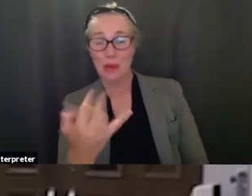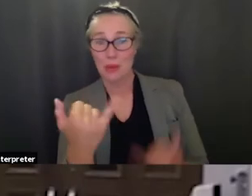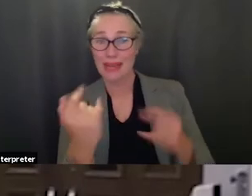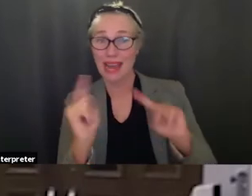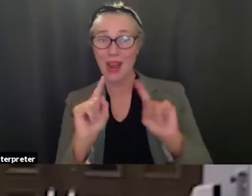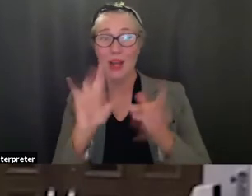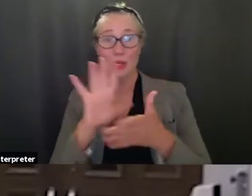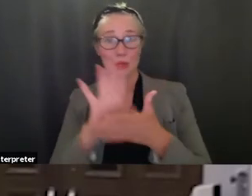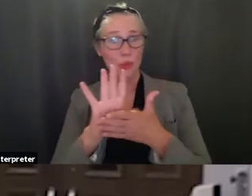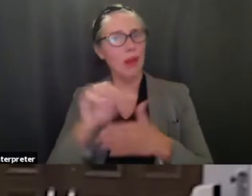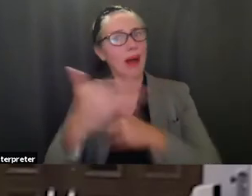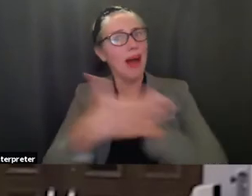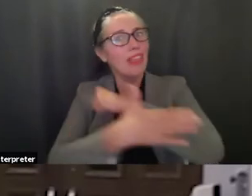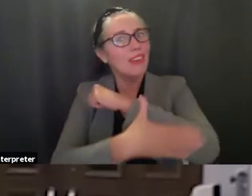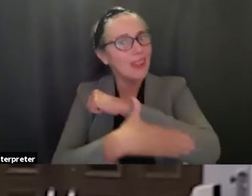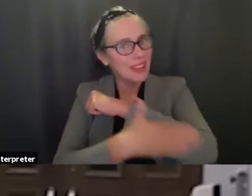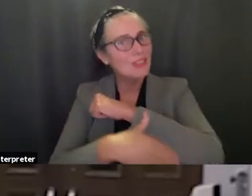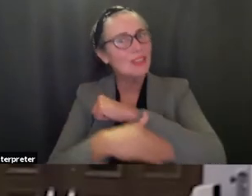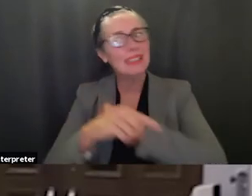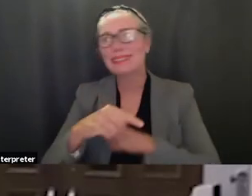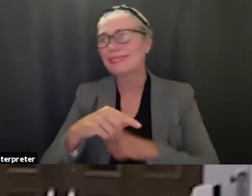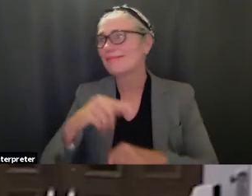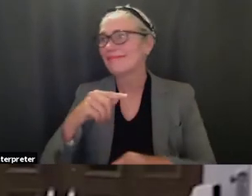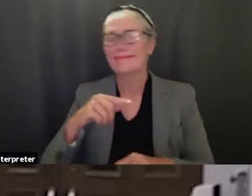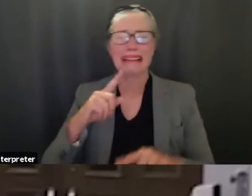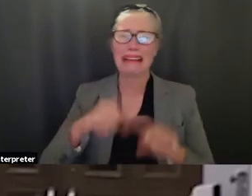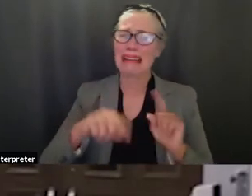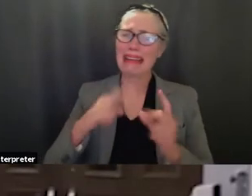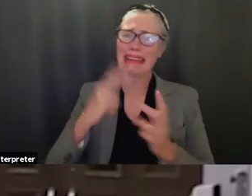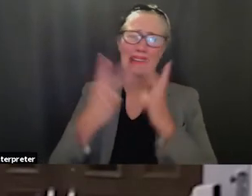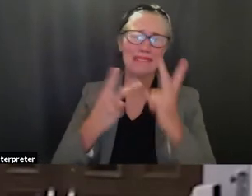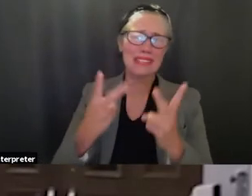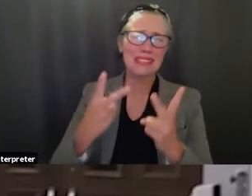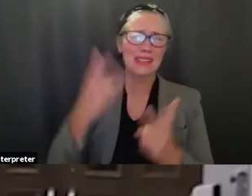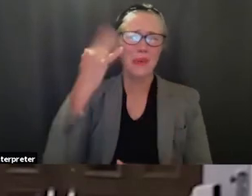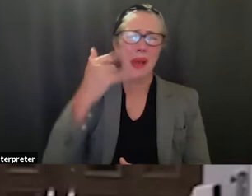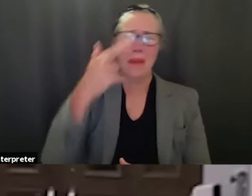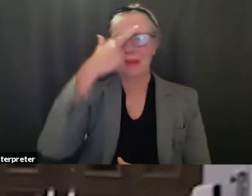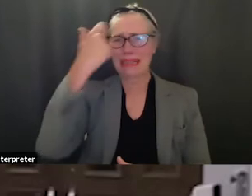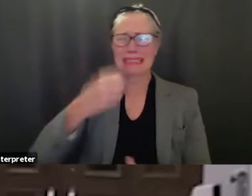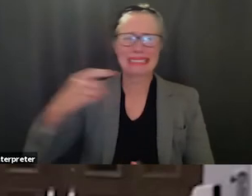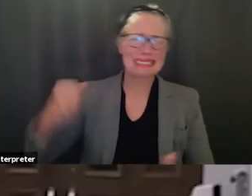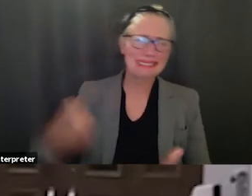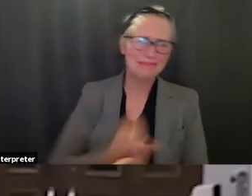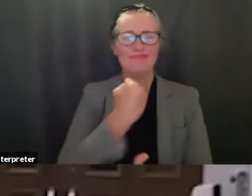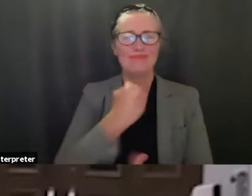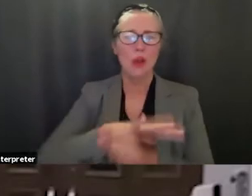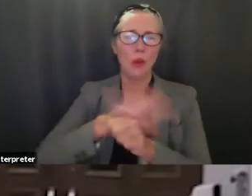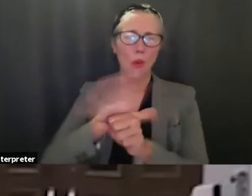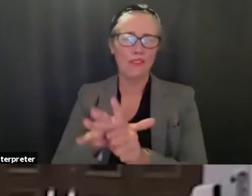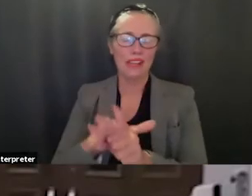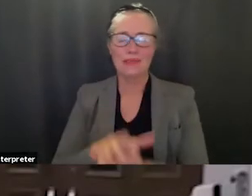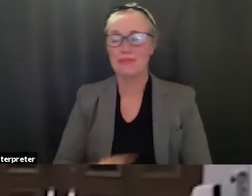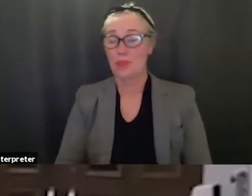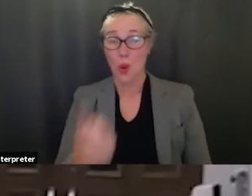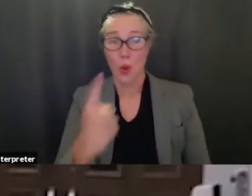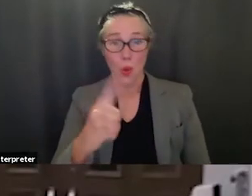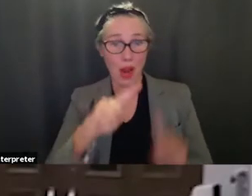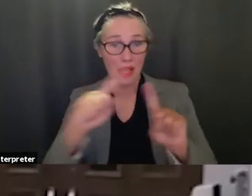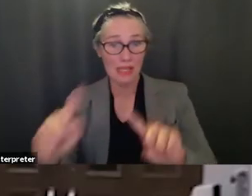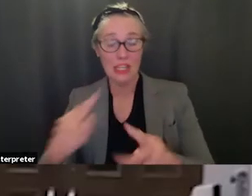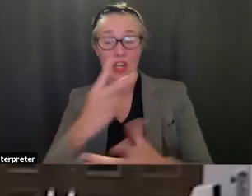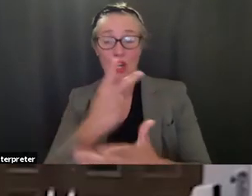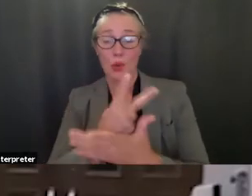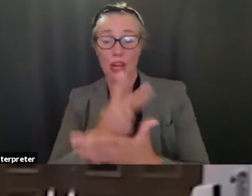um other countries that i can't even go visit stupid covid um one is in uh doing his graduate